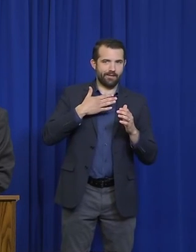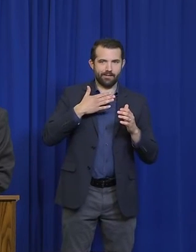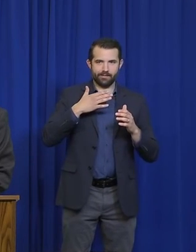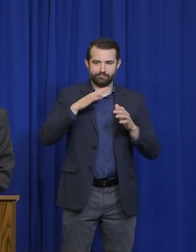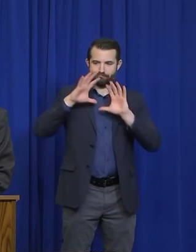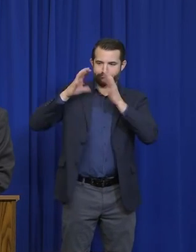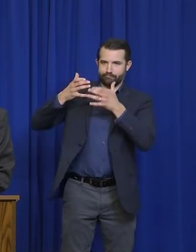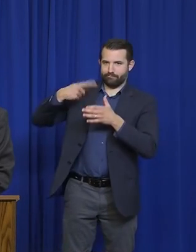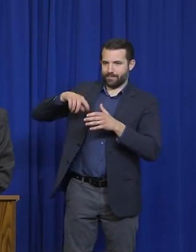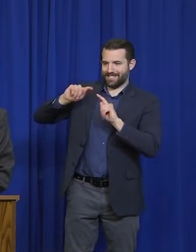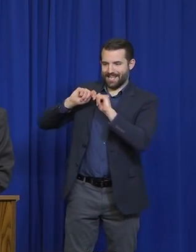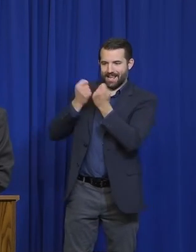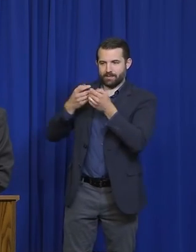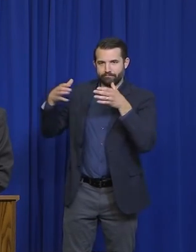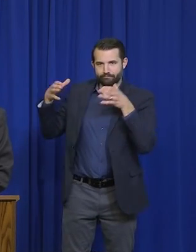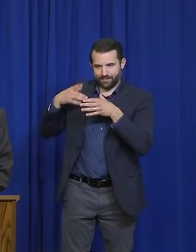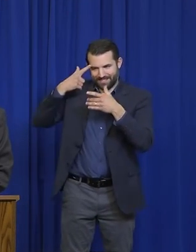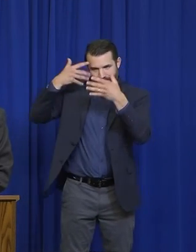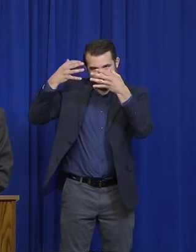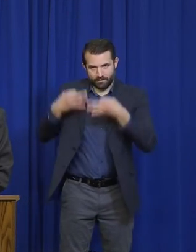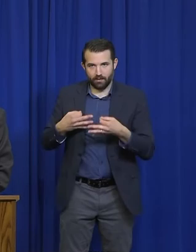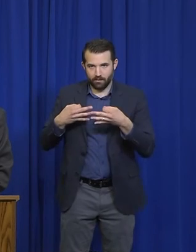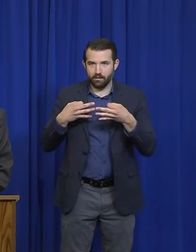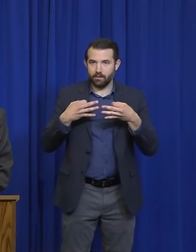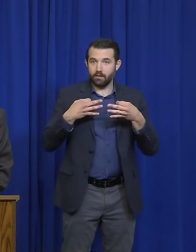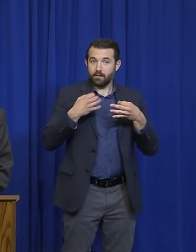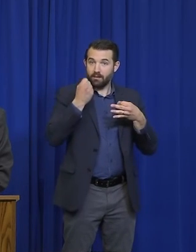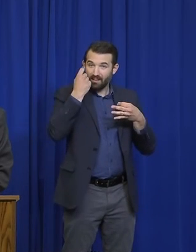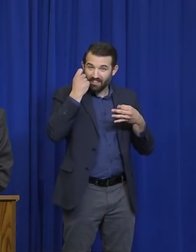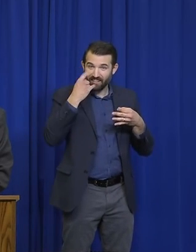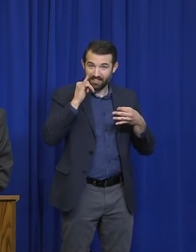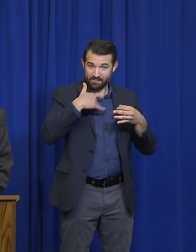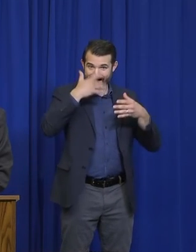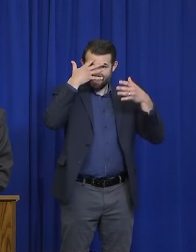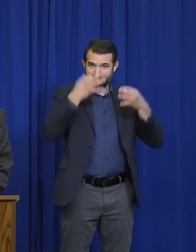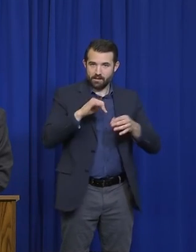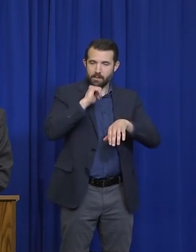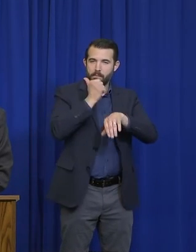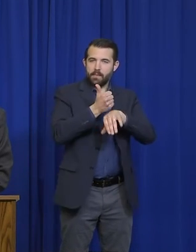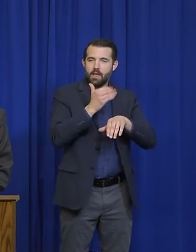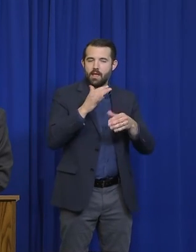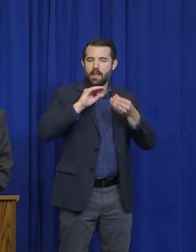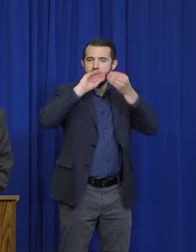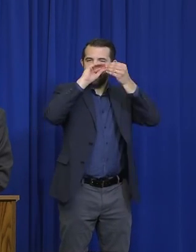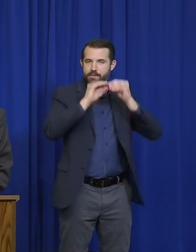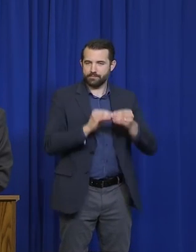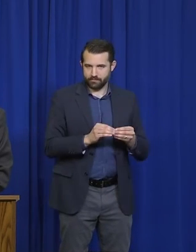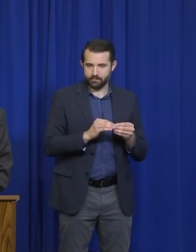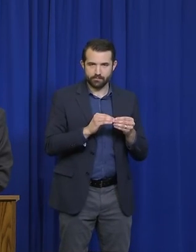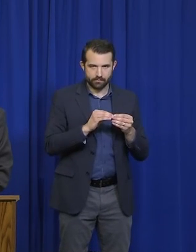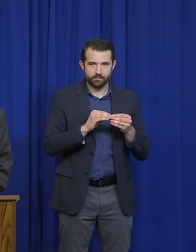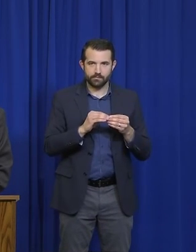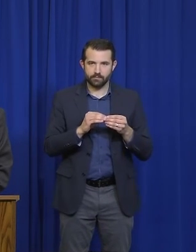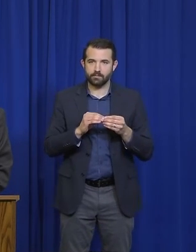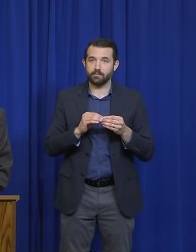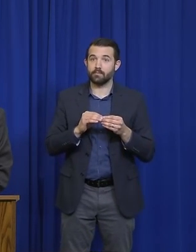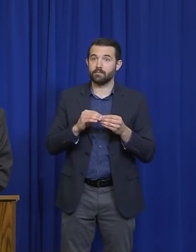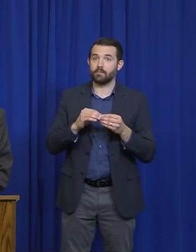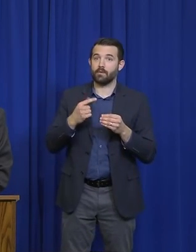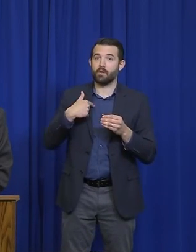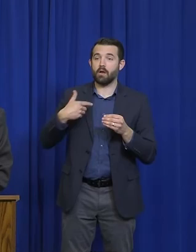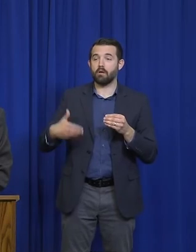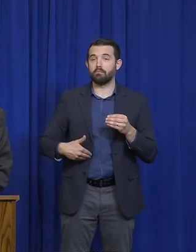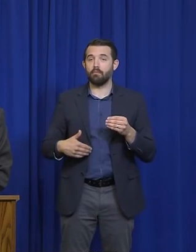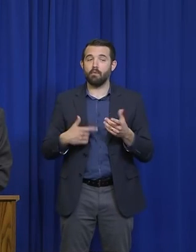again, it will be a data-driven decision, decision-making process, not simply, do I think things are going well, do I not think things are going well?